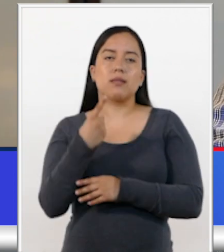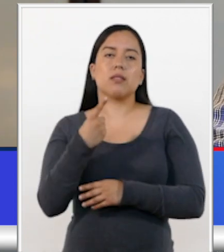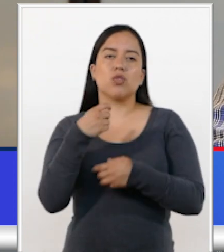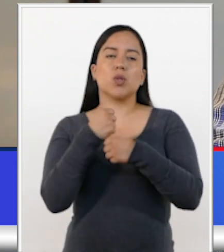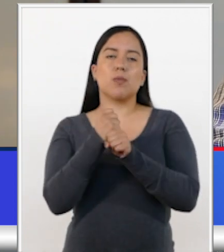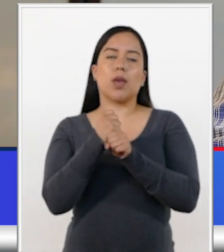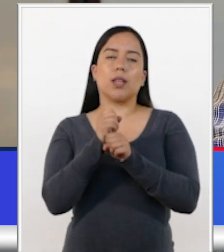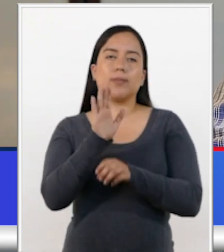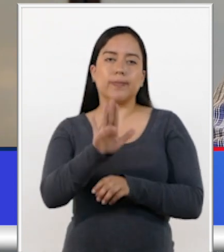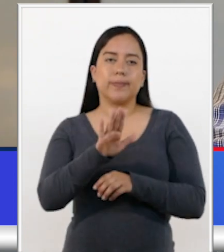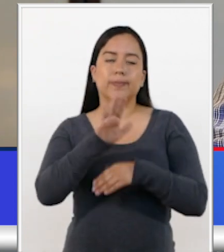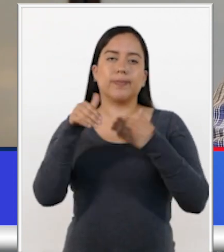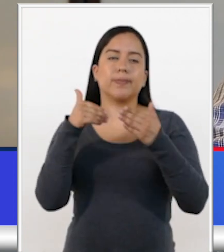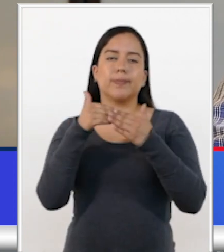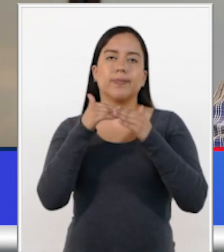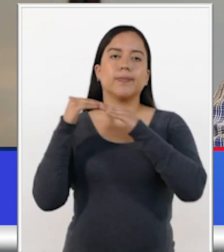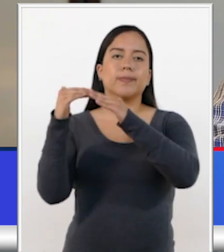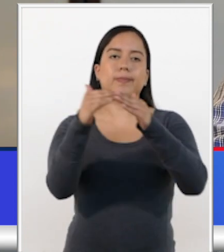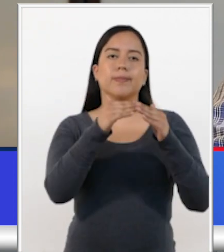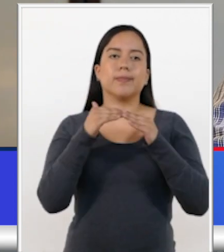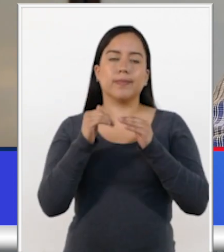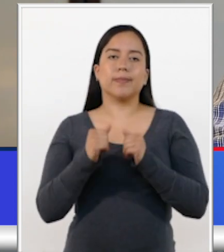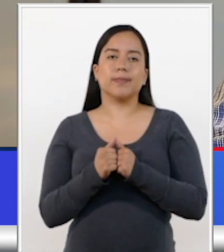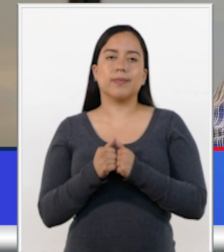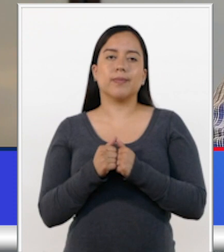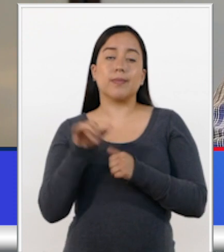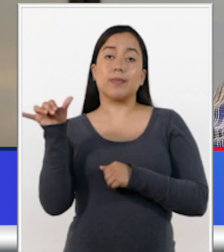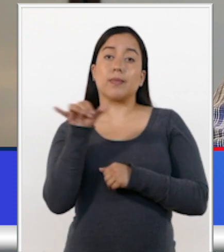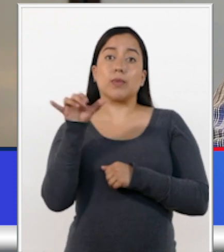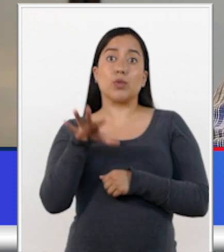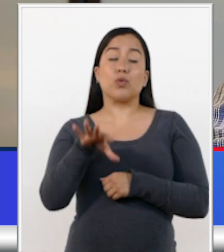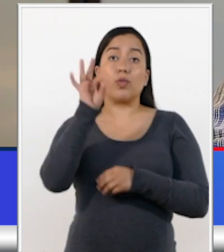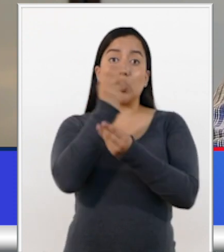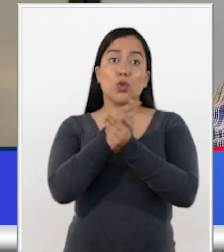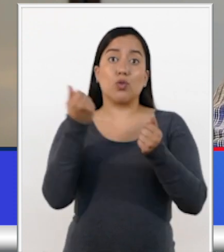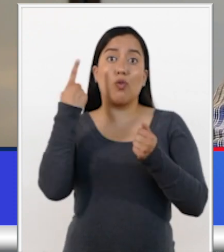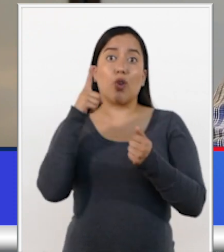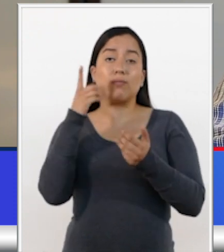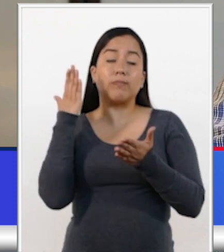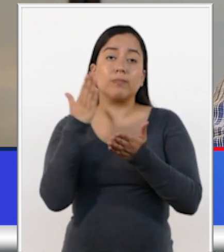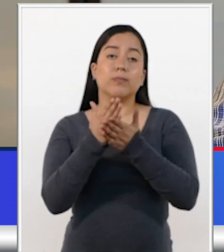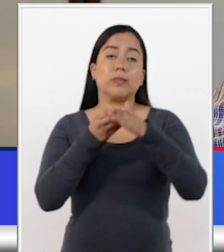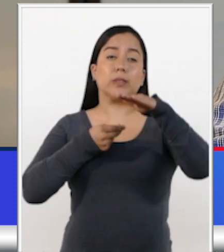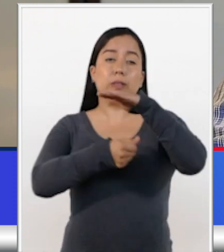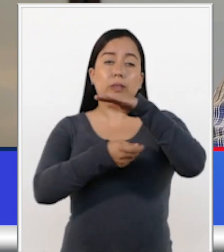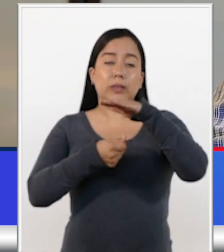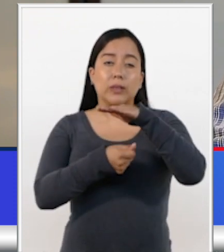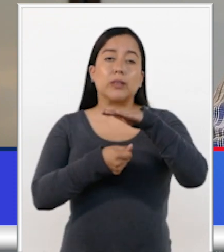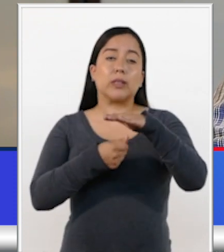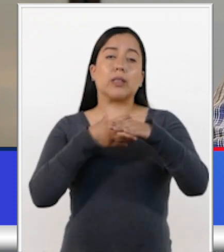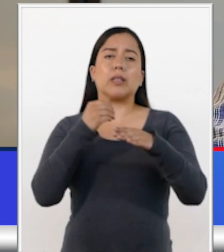levels. In order to tackle its root causes as well as to find solutions for preventing accountability